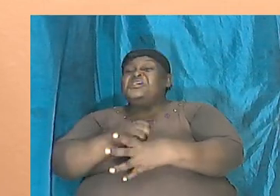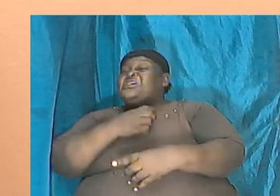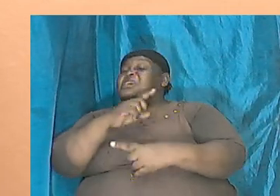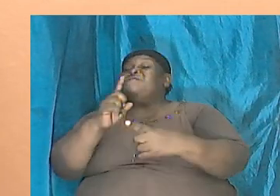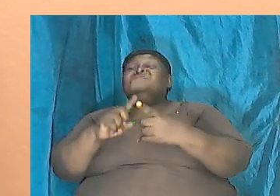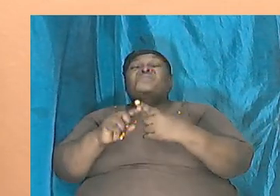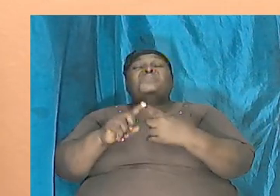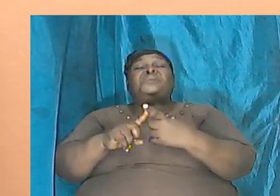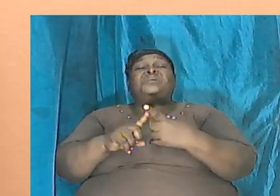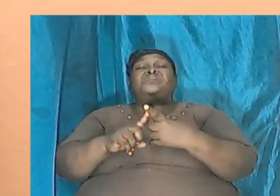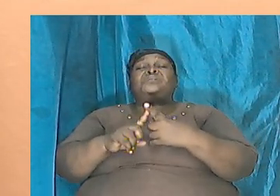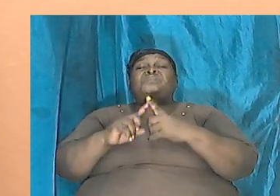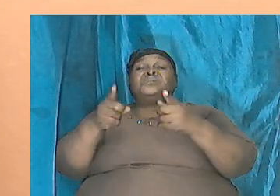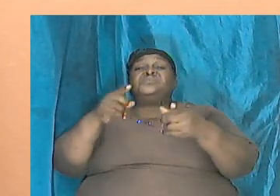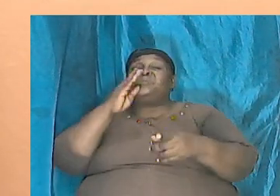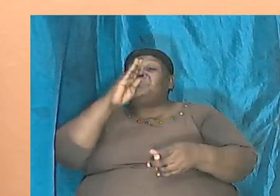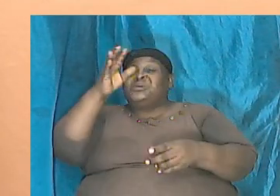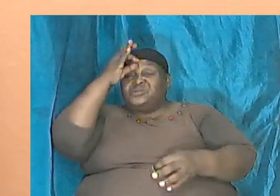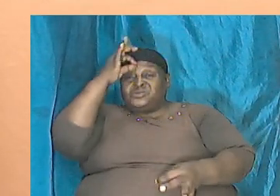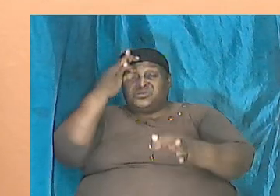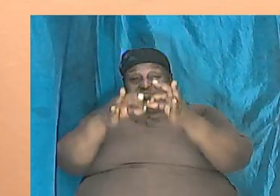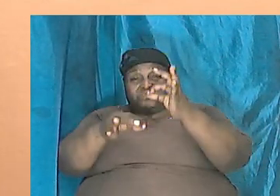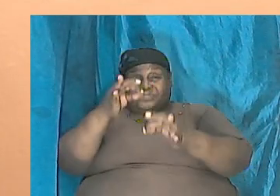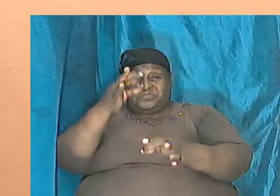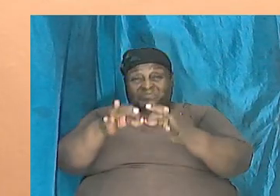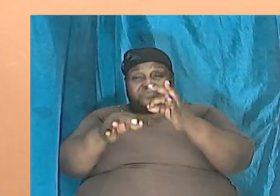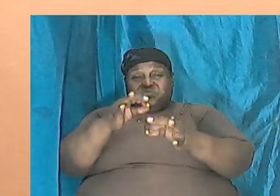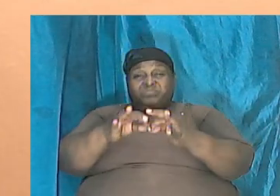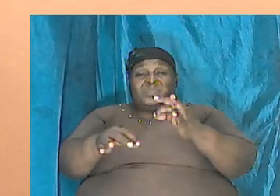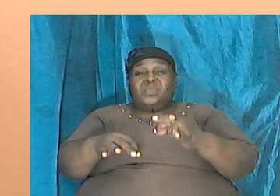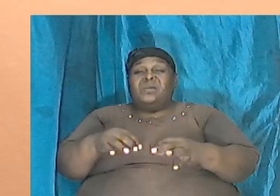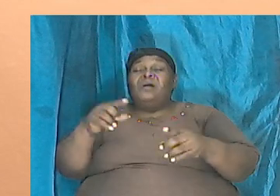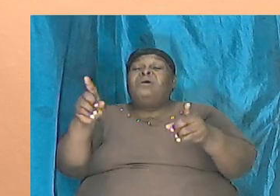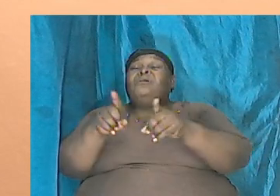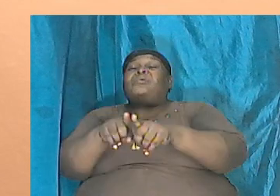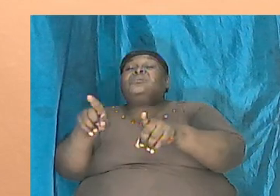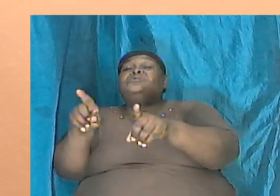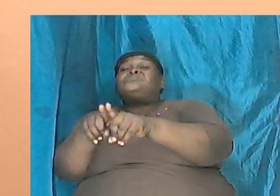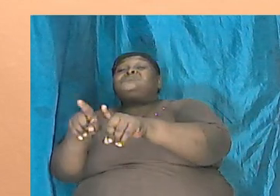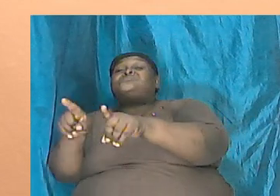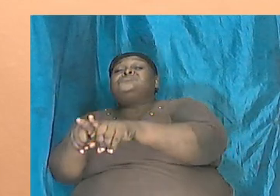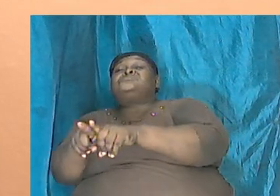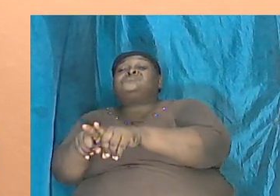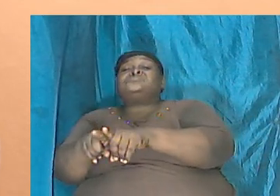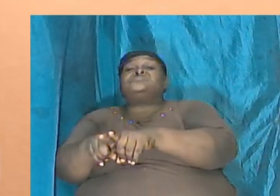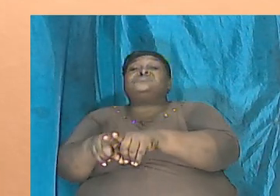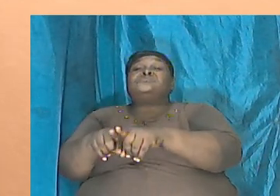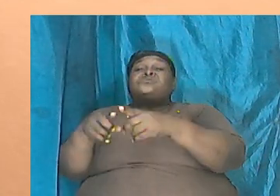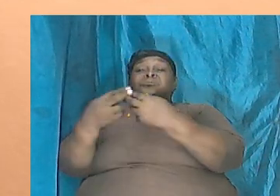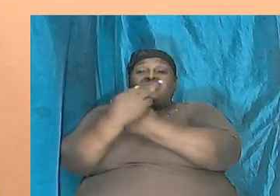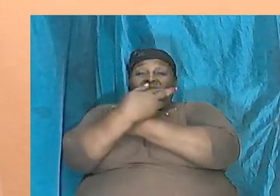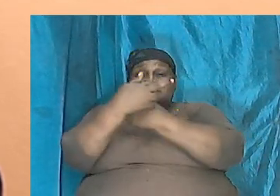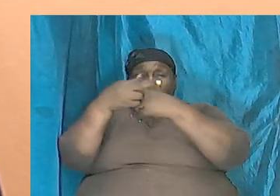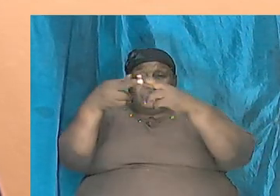there's going to be judgment there is also room